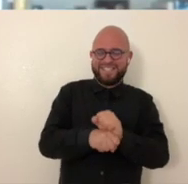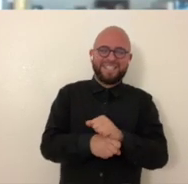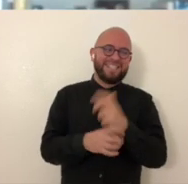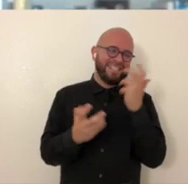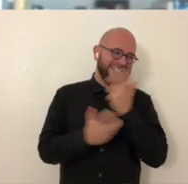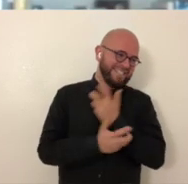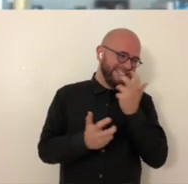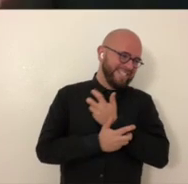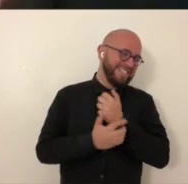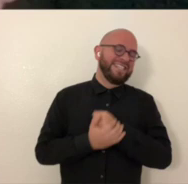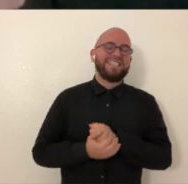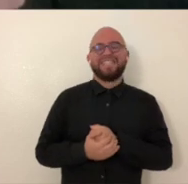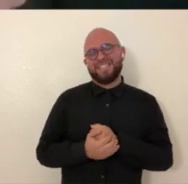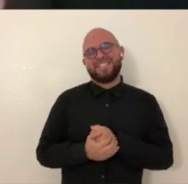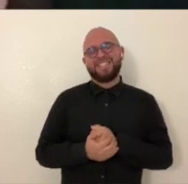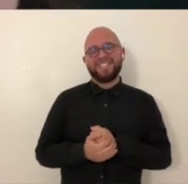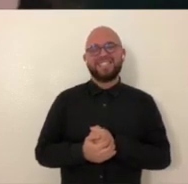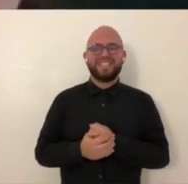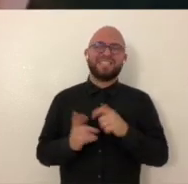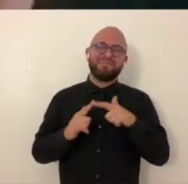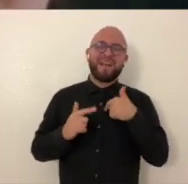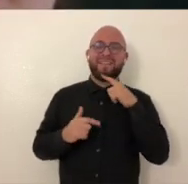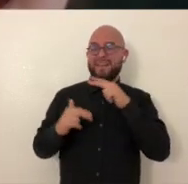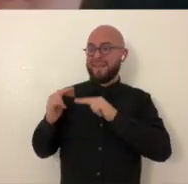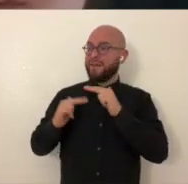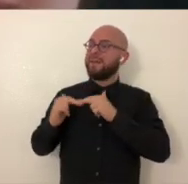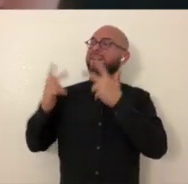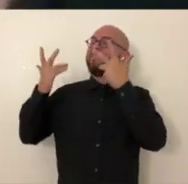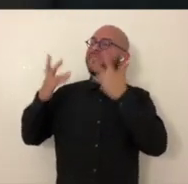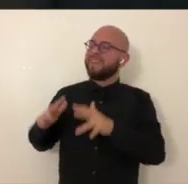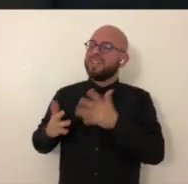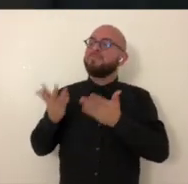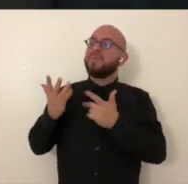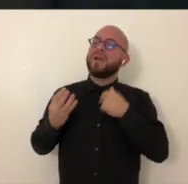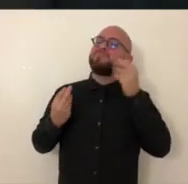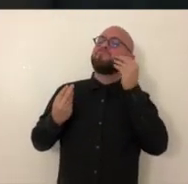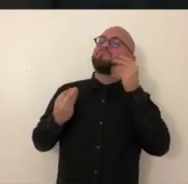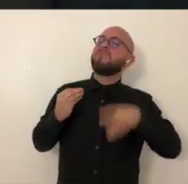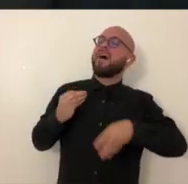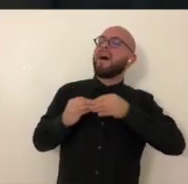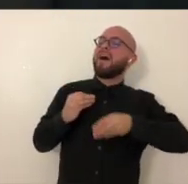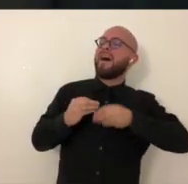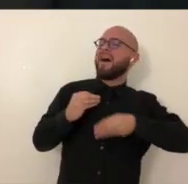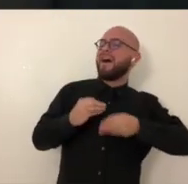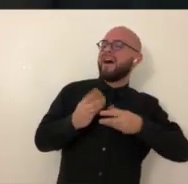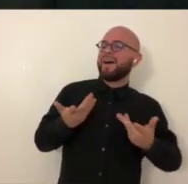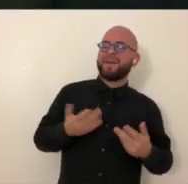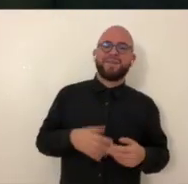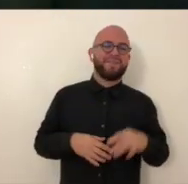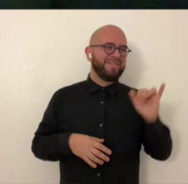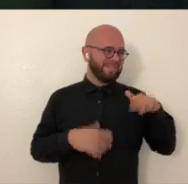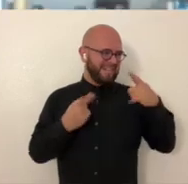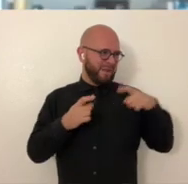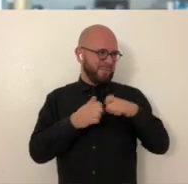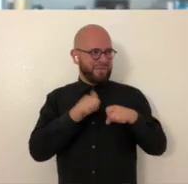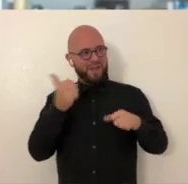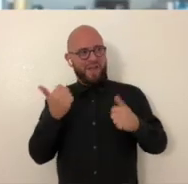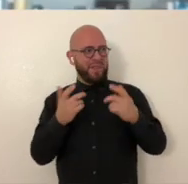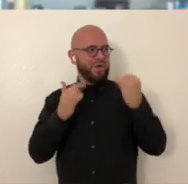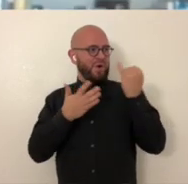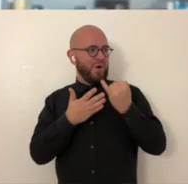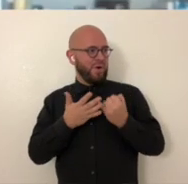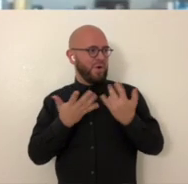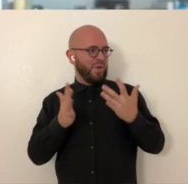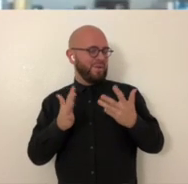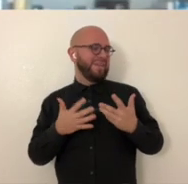work this thing on its own is going to take. But after I build it, I might progress and add more things to it. Has that